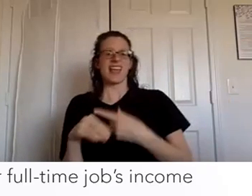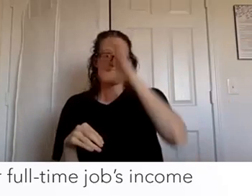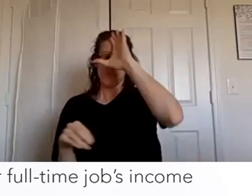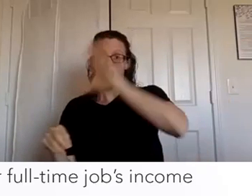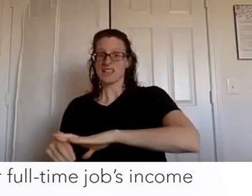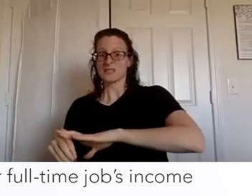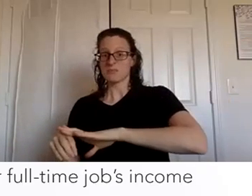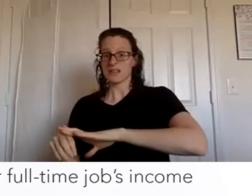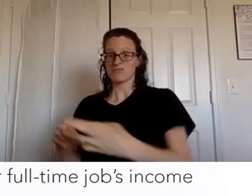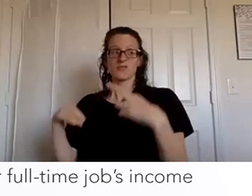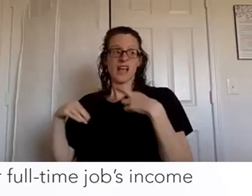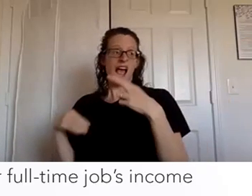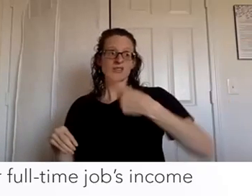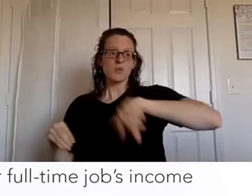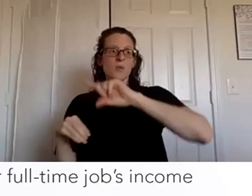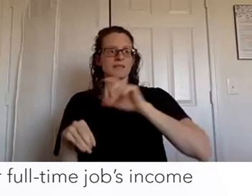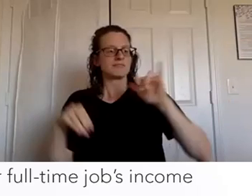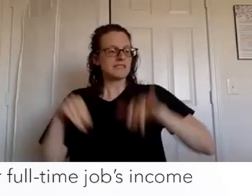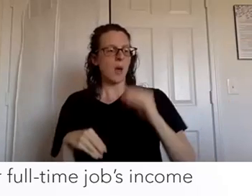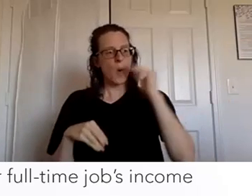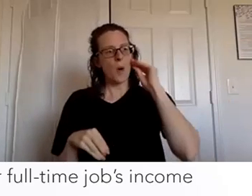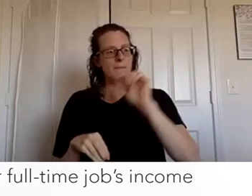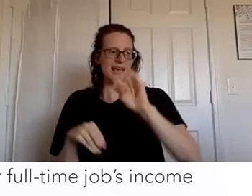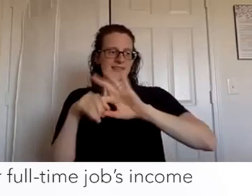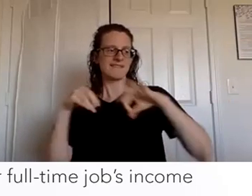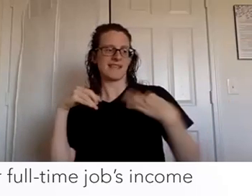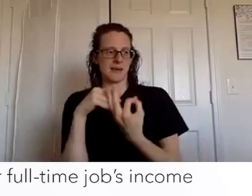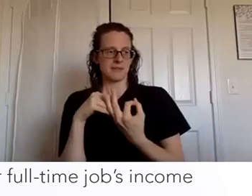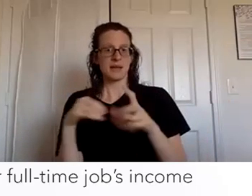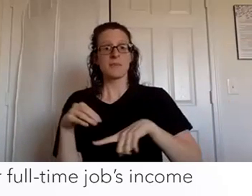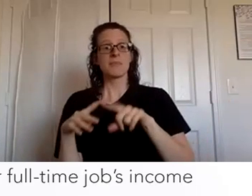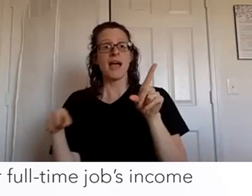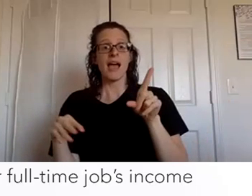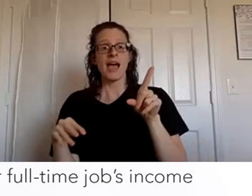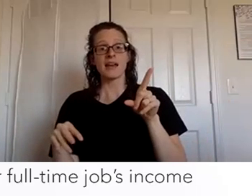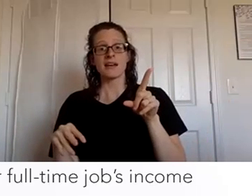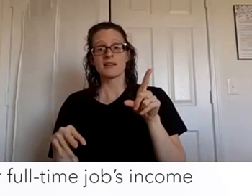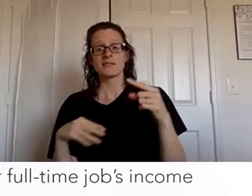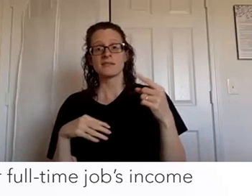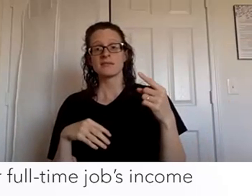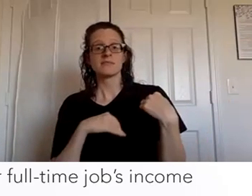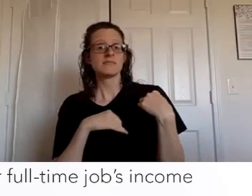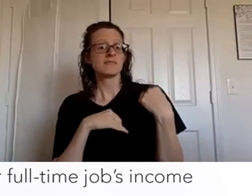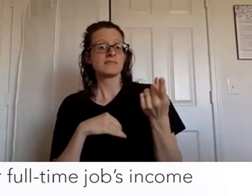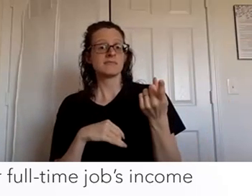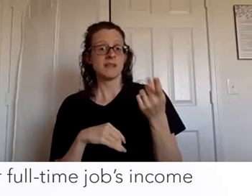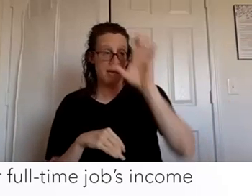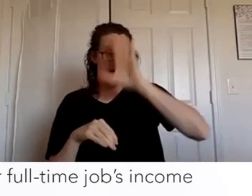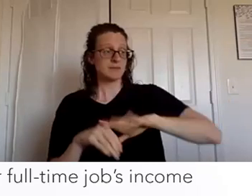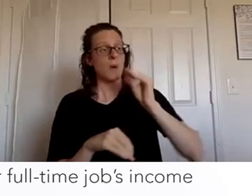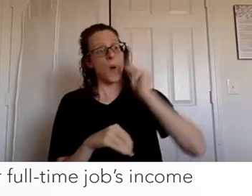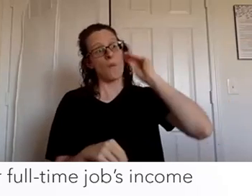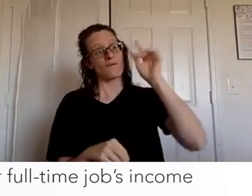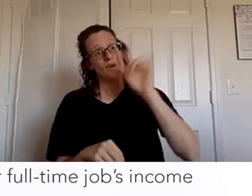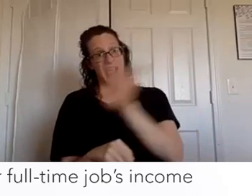us um if nothing else after this last week eight weeks of having him home we've